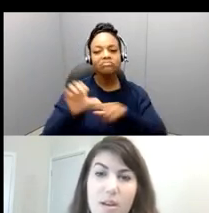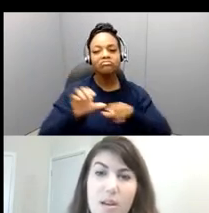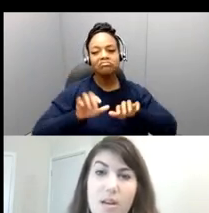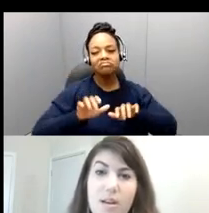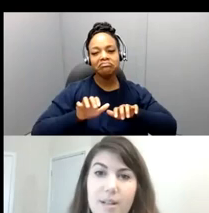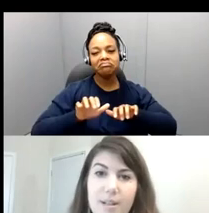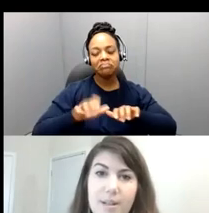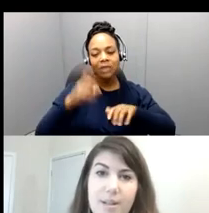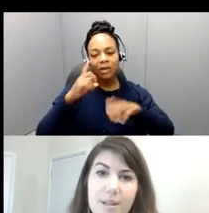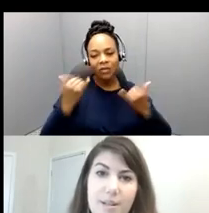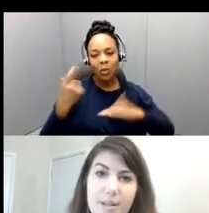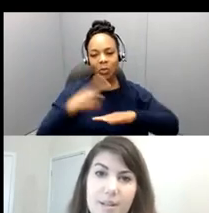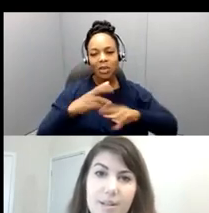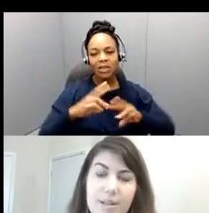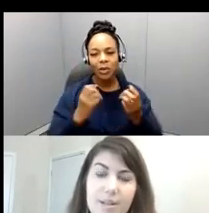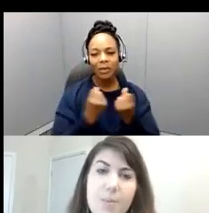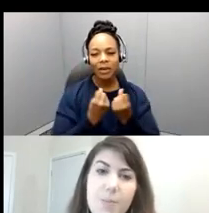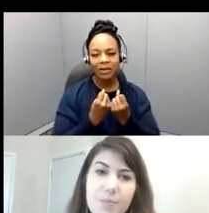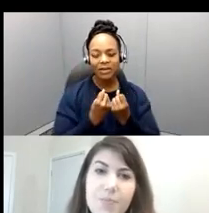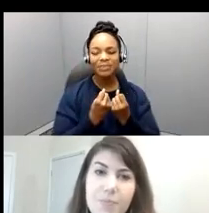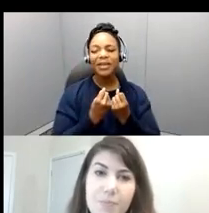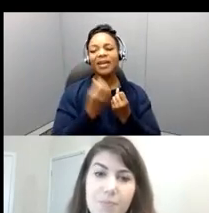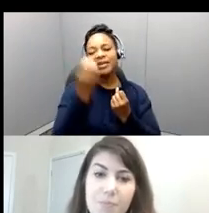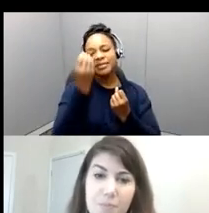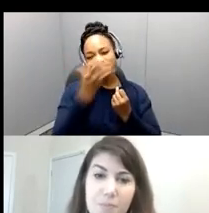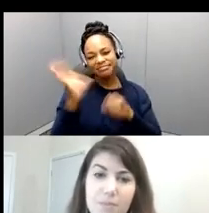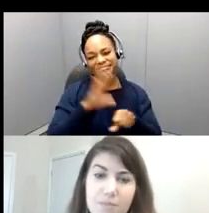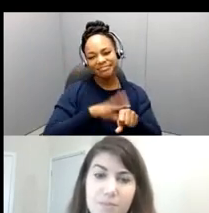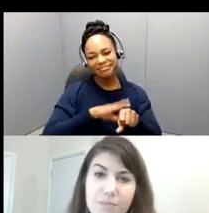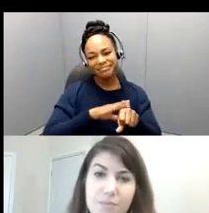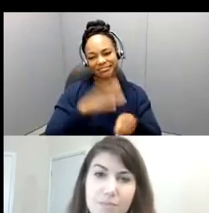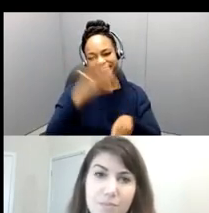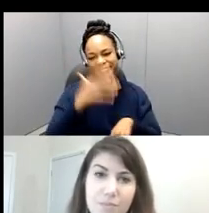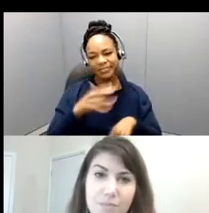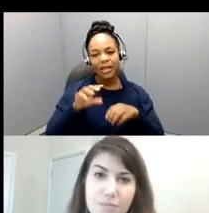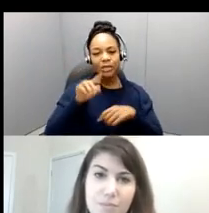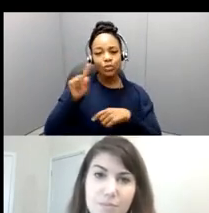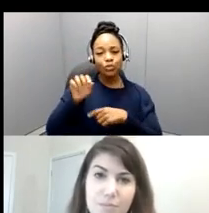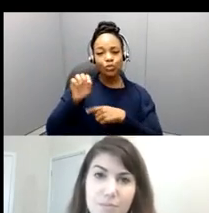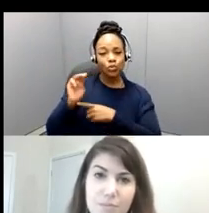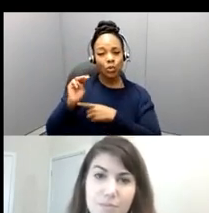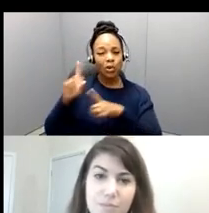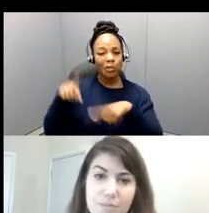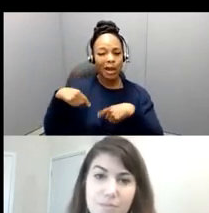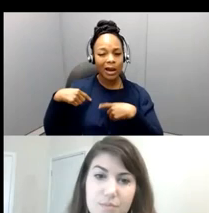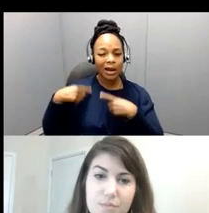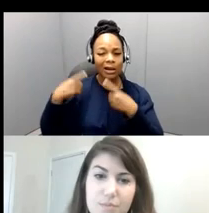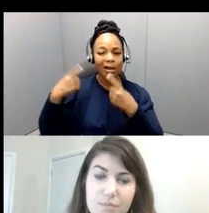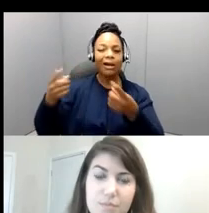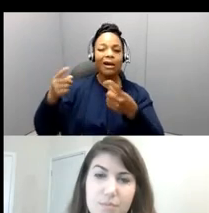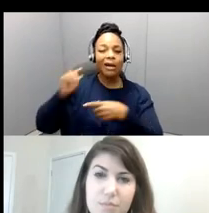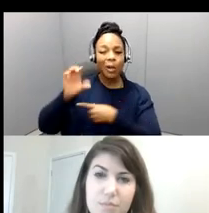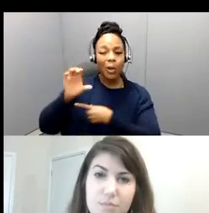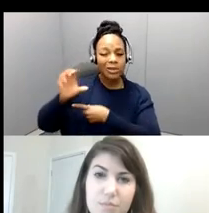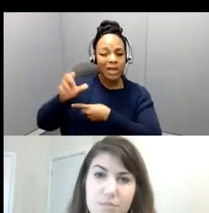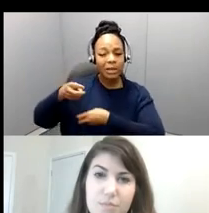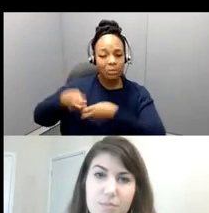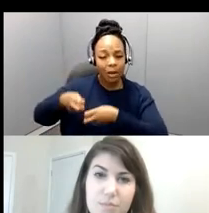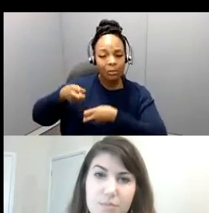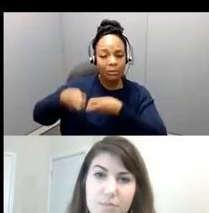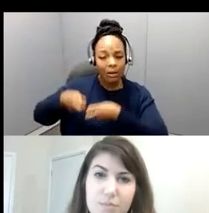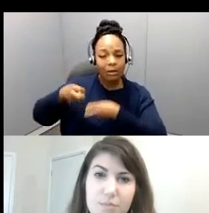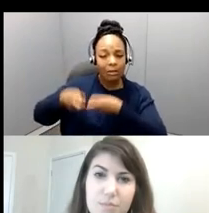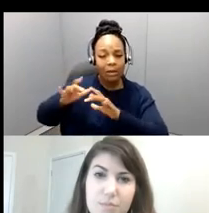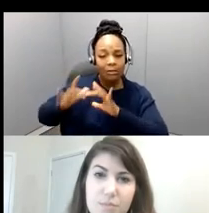Unfortunately, Zoom has been having some off and on problems with their closed captioning today. So in